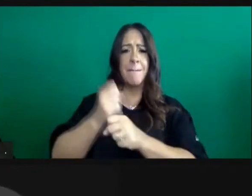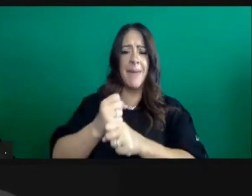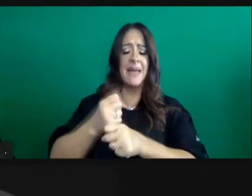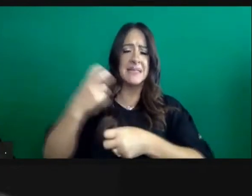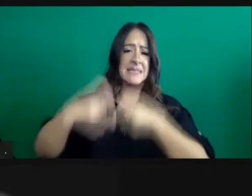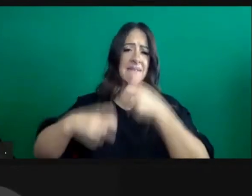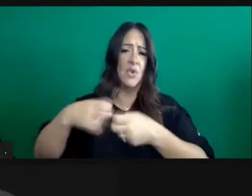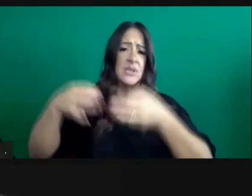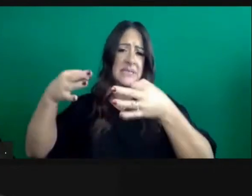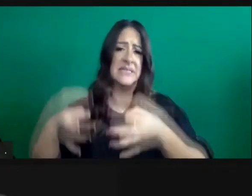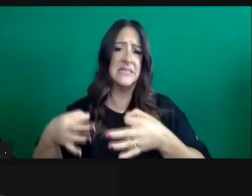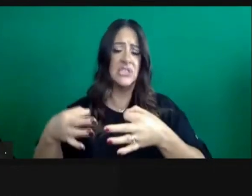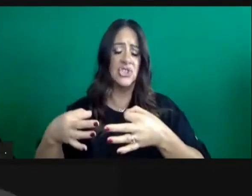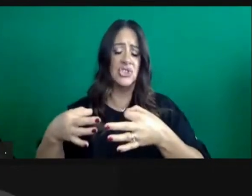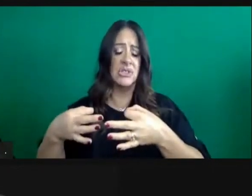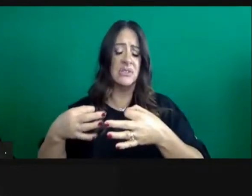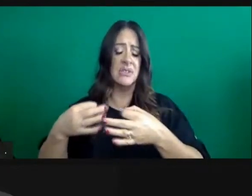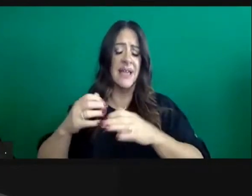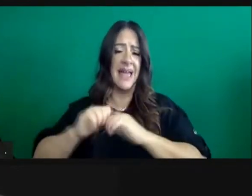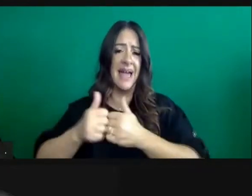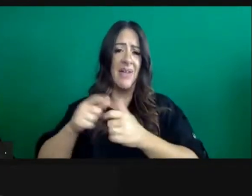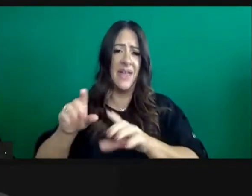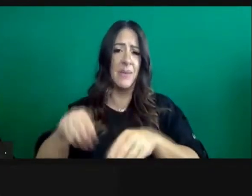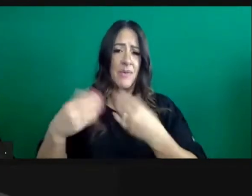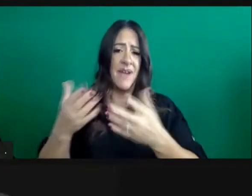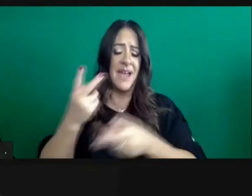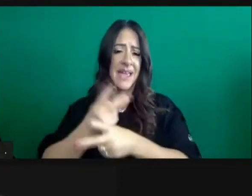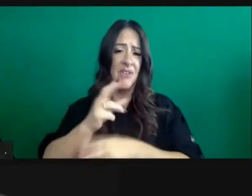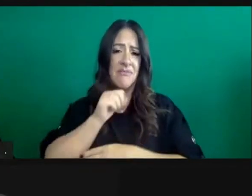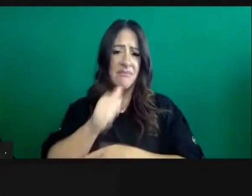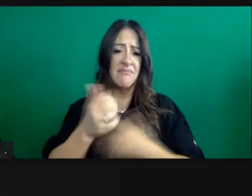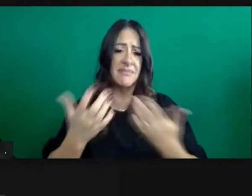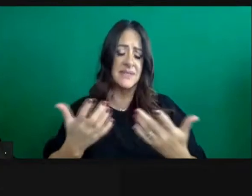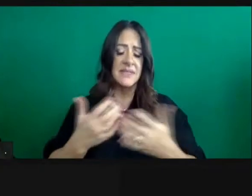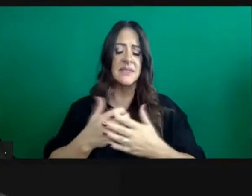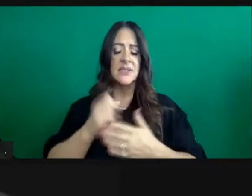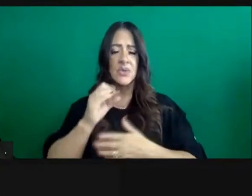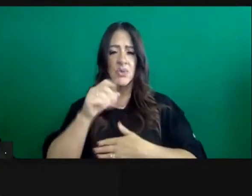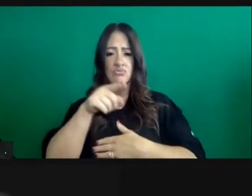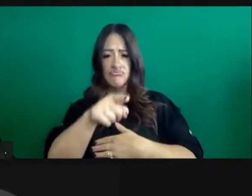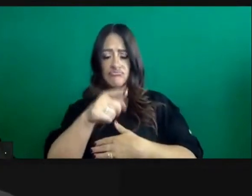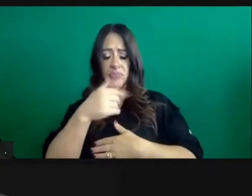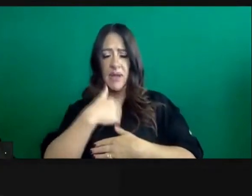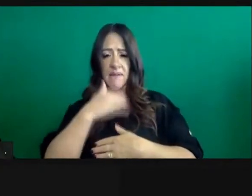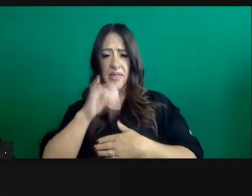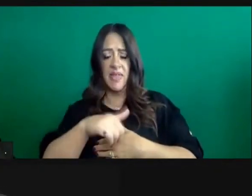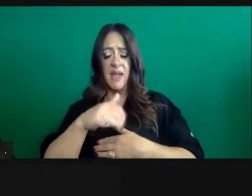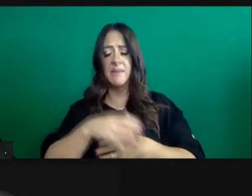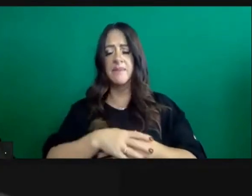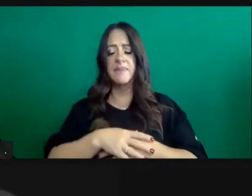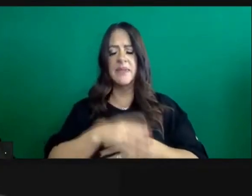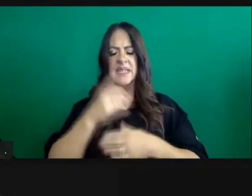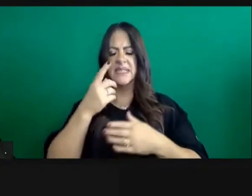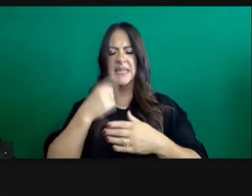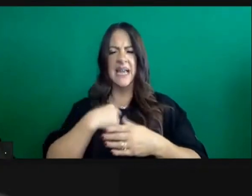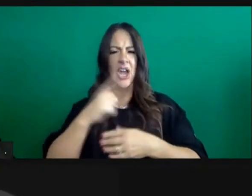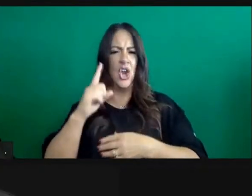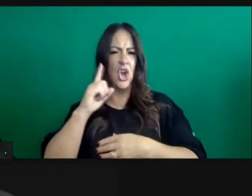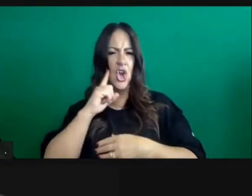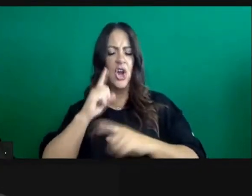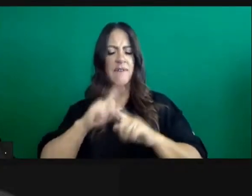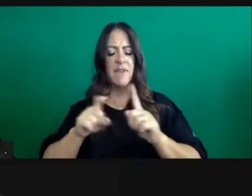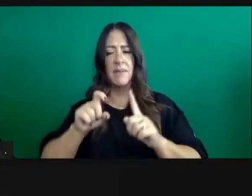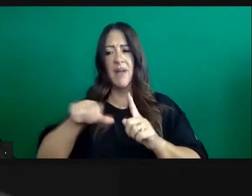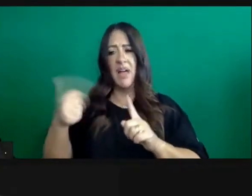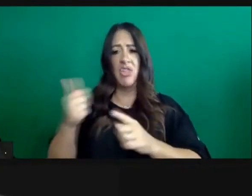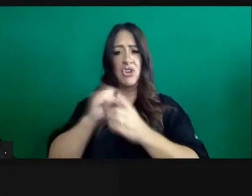that are being made already, but you kind of related that to contingency care versus crisis care. Some of the things that we're hearing from doctors in